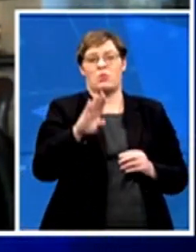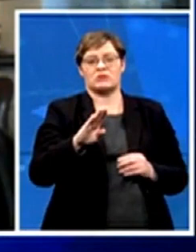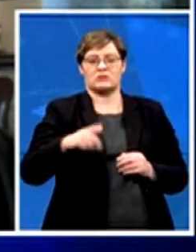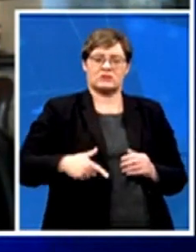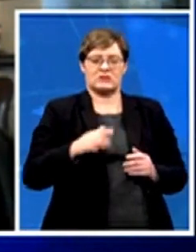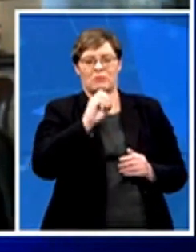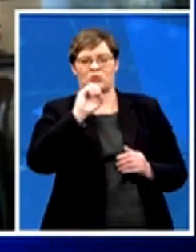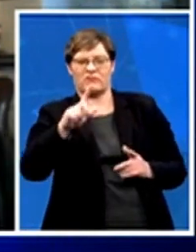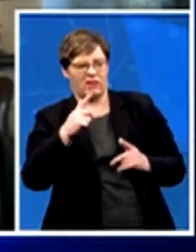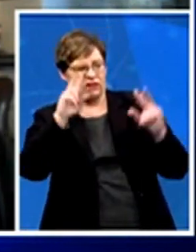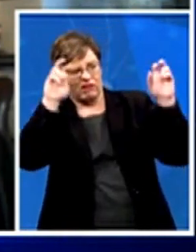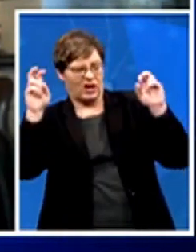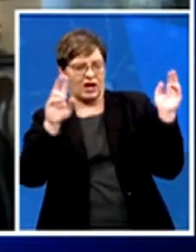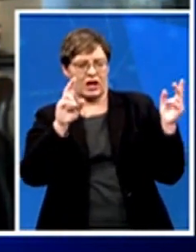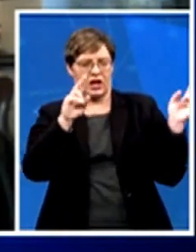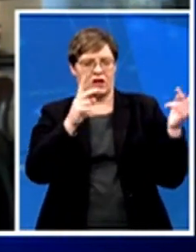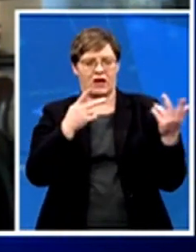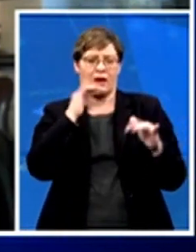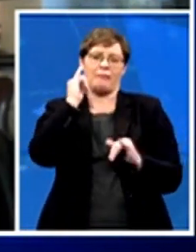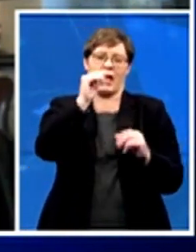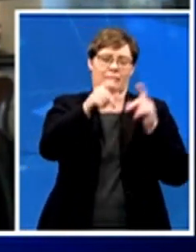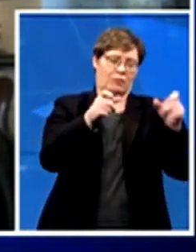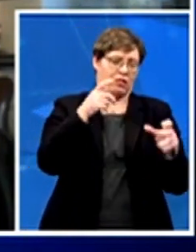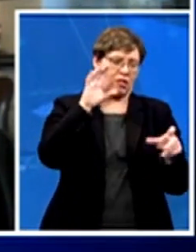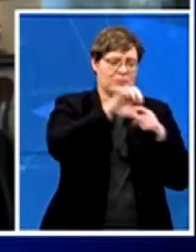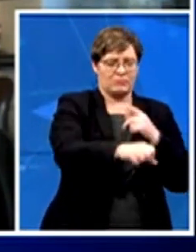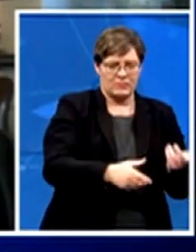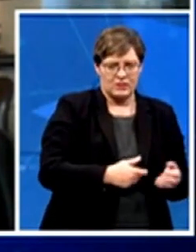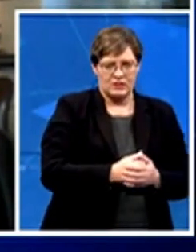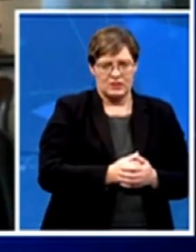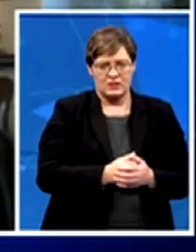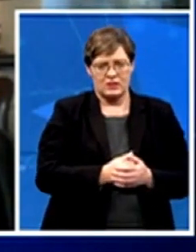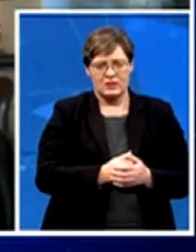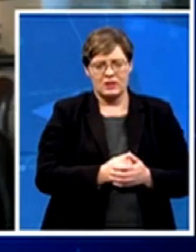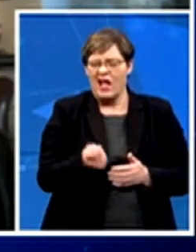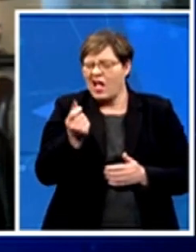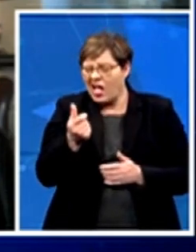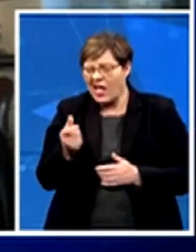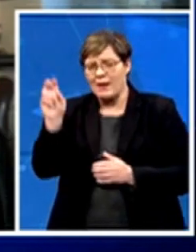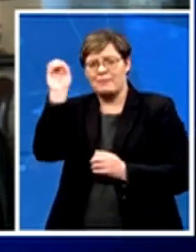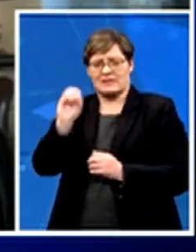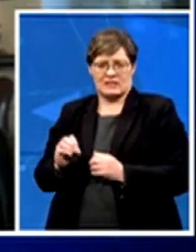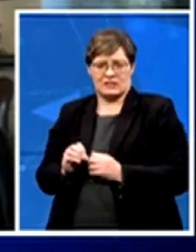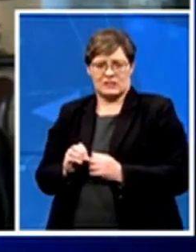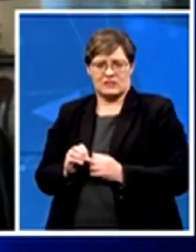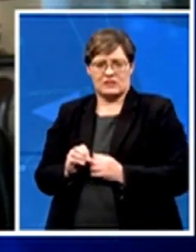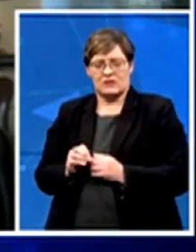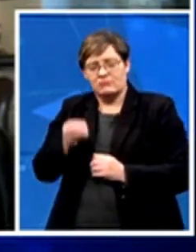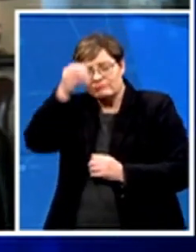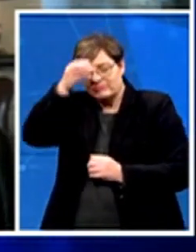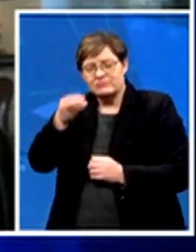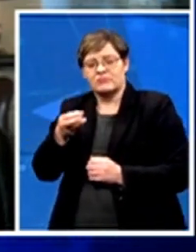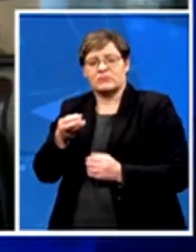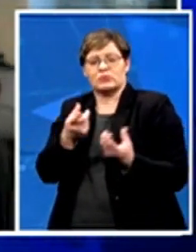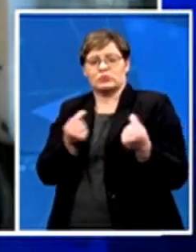bad guys is a correct perception. That's a small percentage of the work which is done by intelligence agencies. A lot of it is as